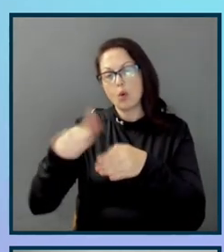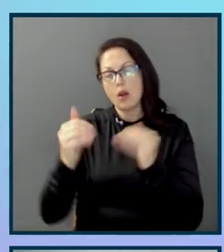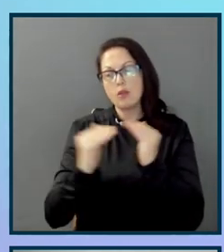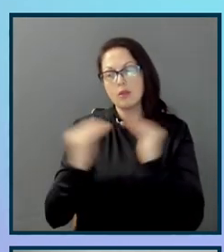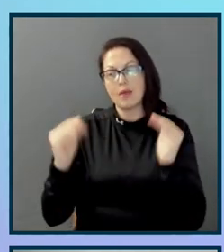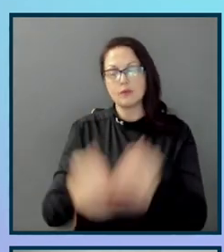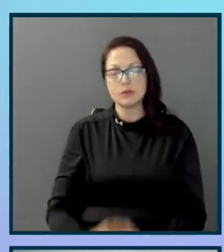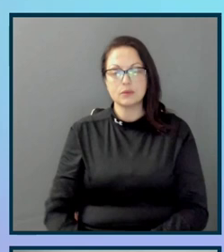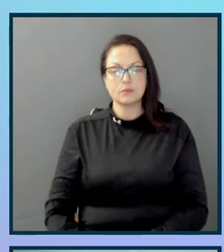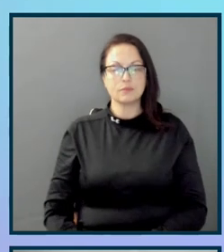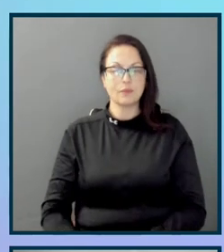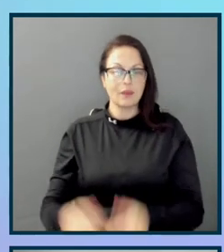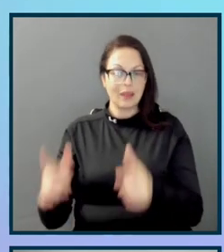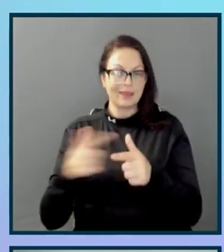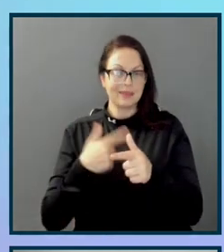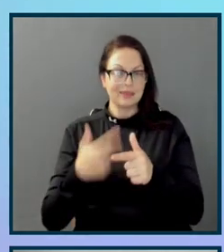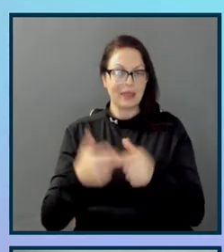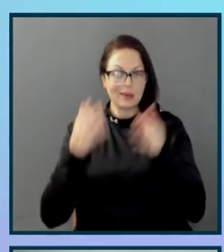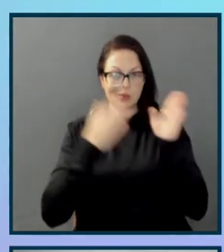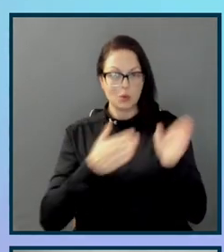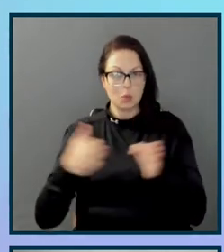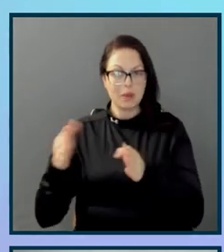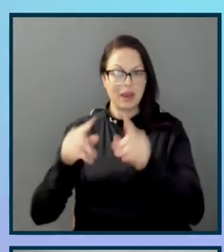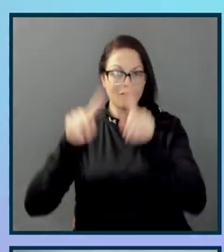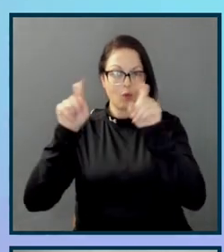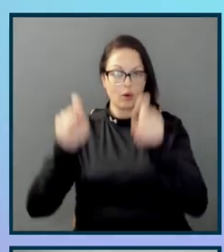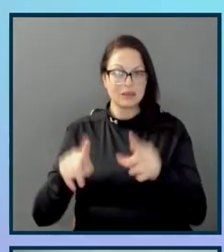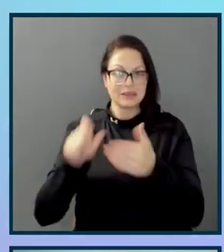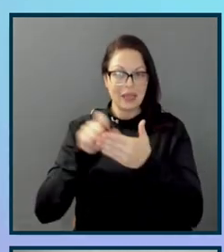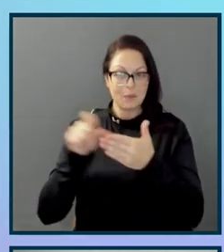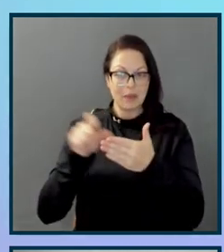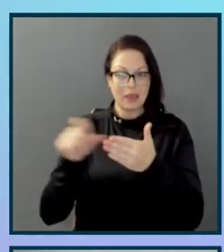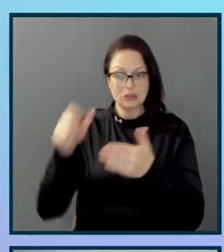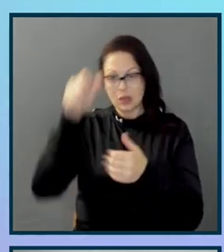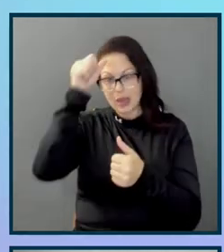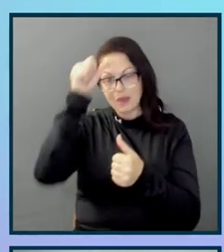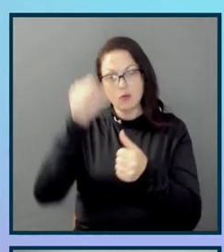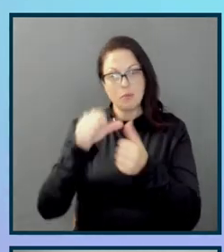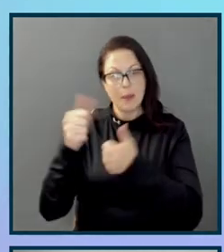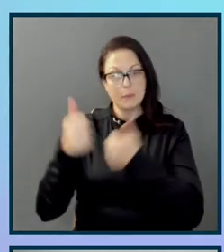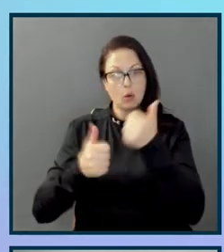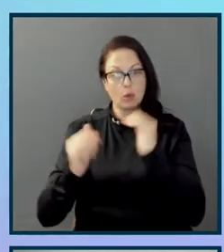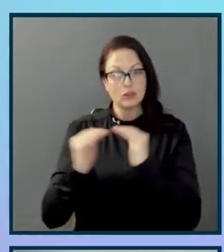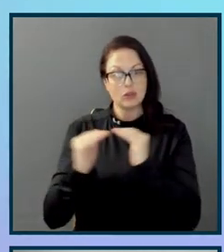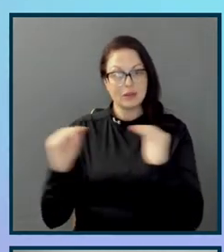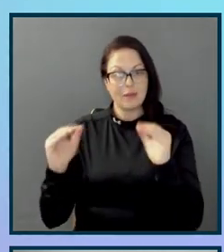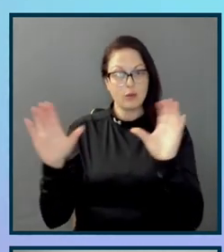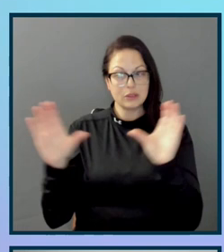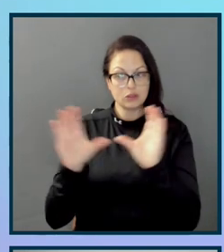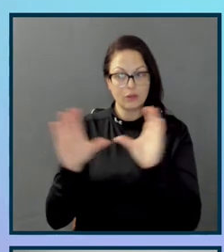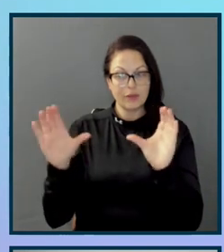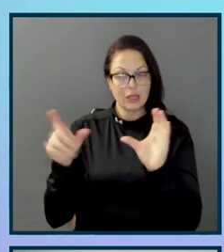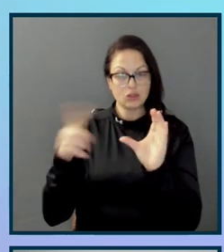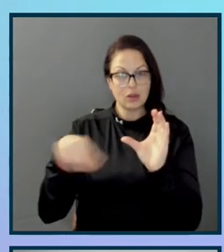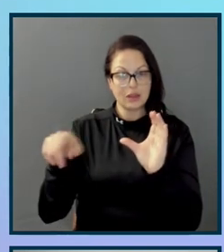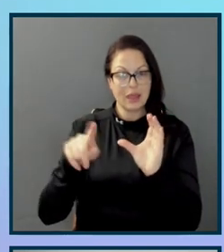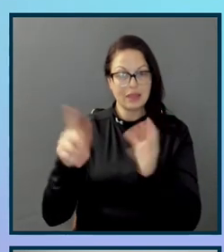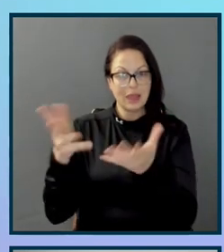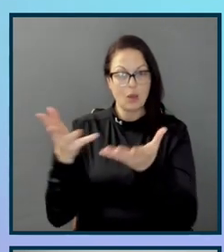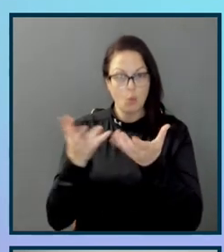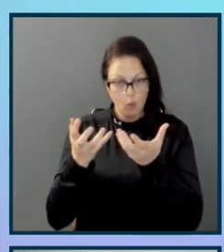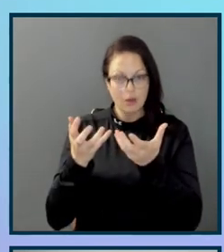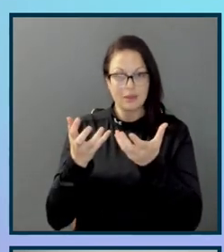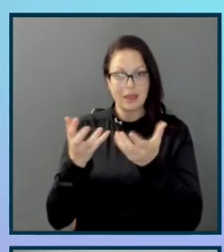then from there had to go to the prepare for an exam page and remember what level the certification they wanted was. They had to go and then